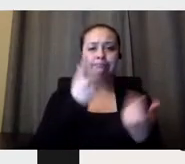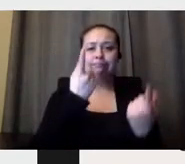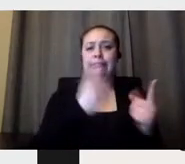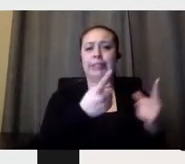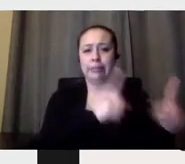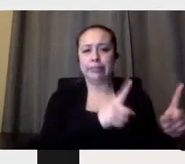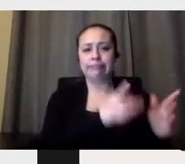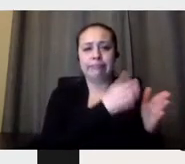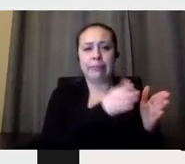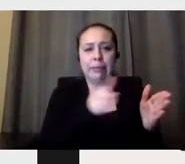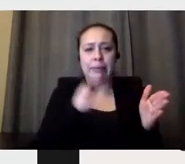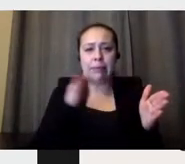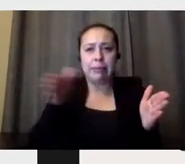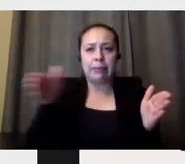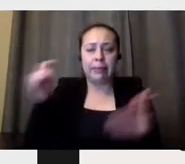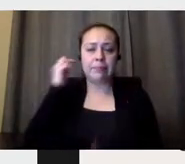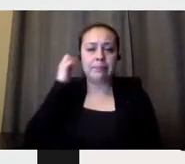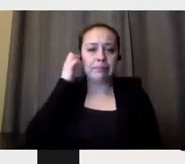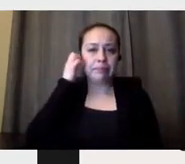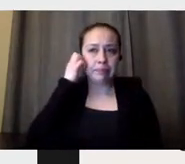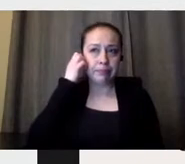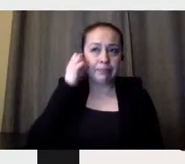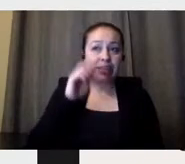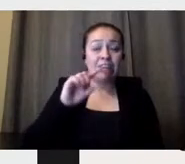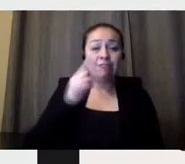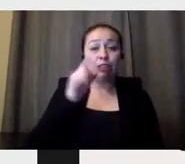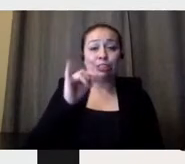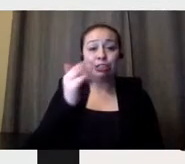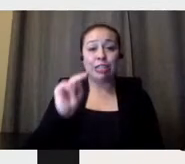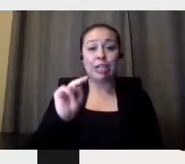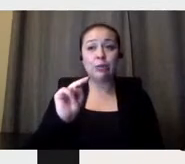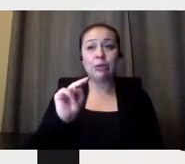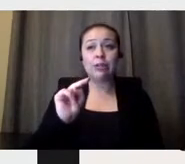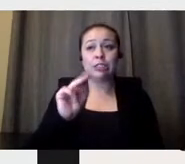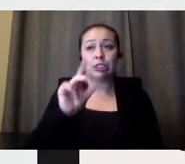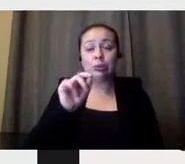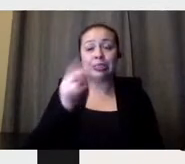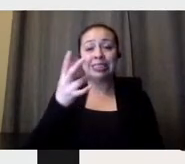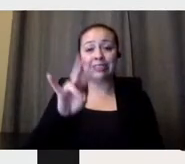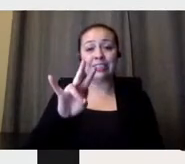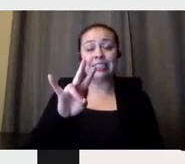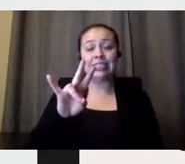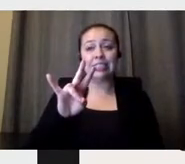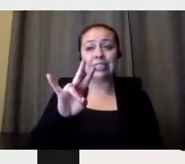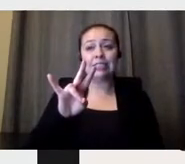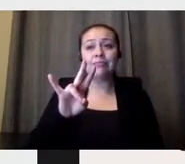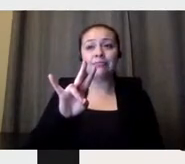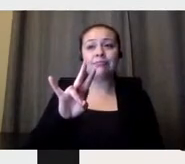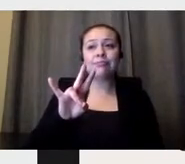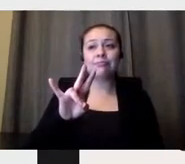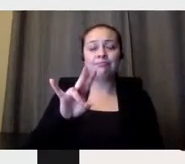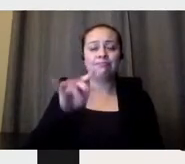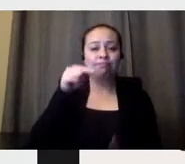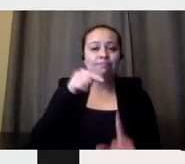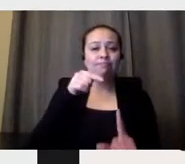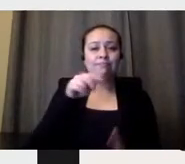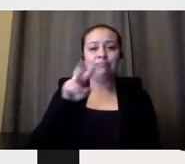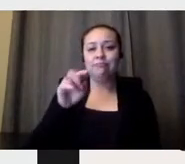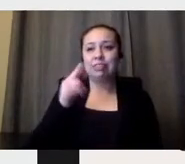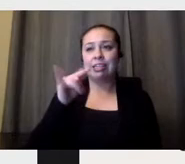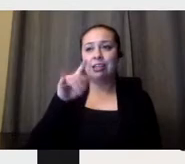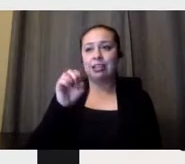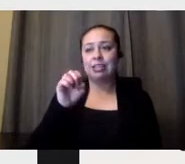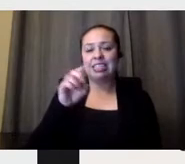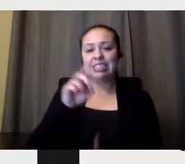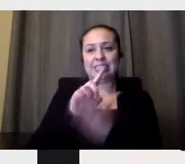January 1st, the domain Vignelli.design was bought. After